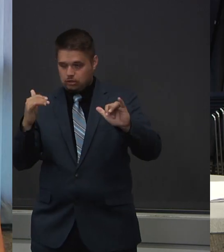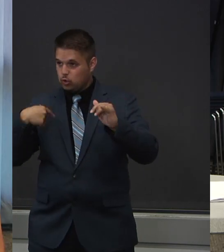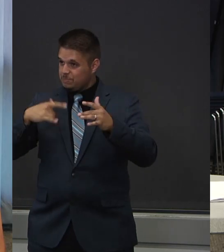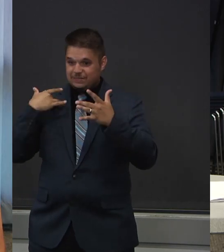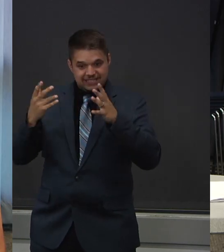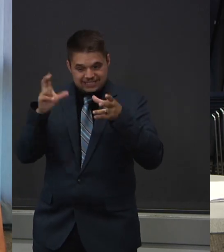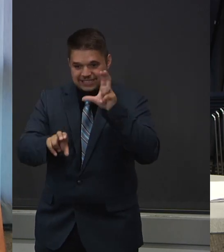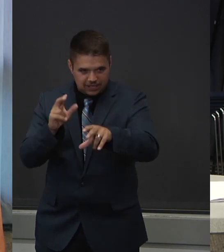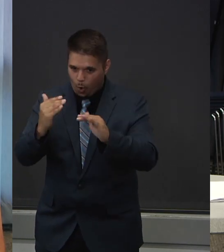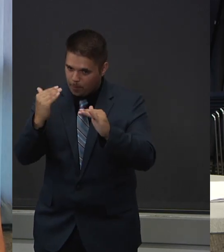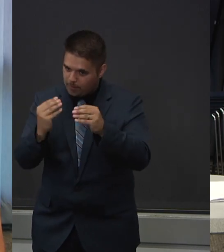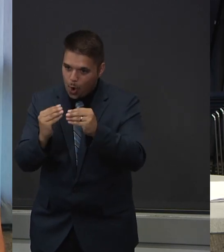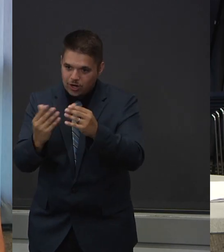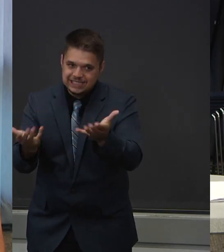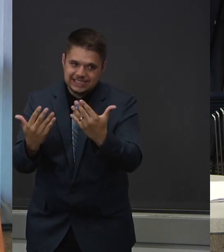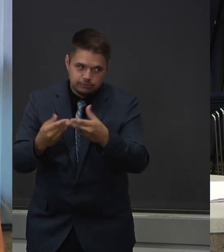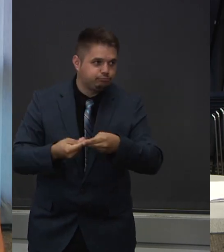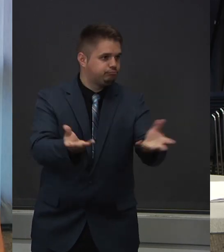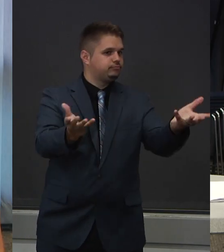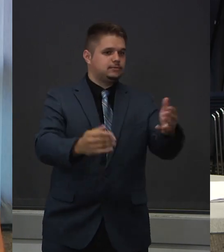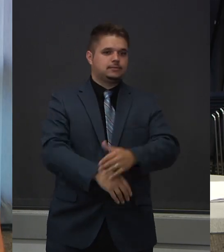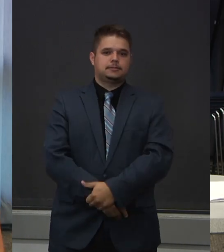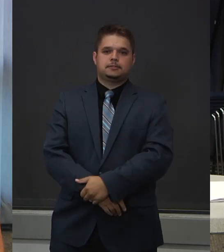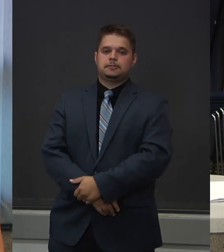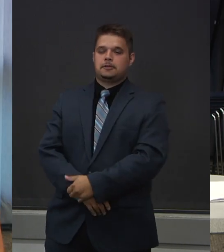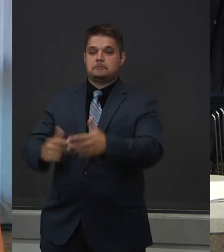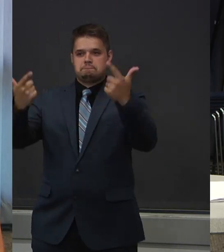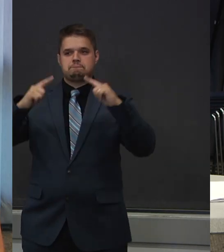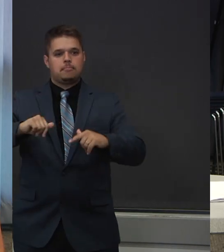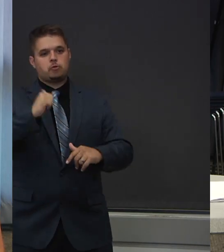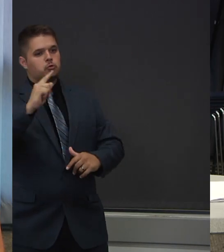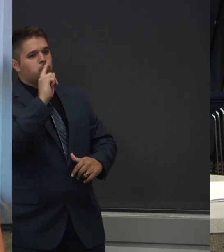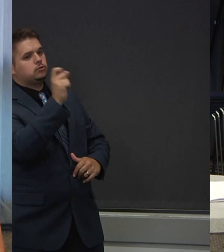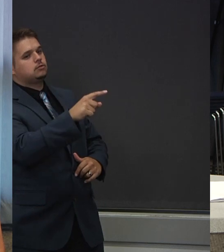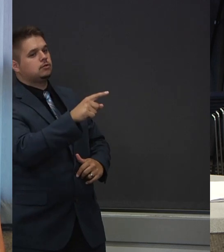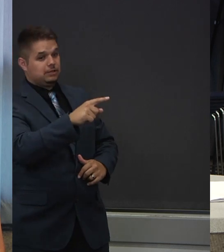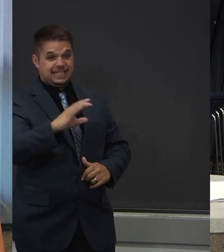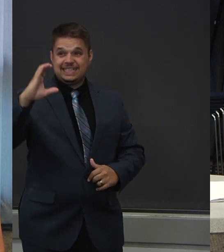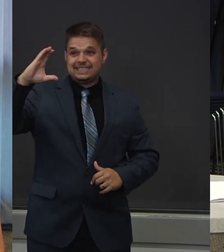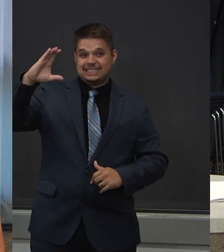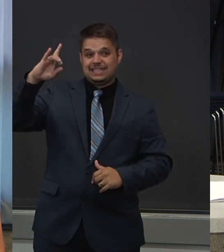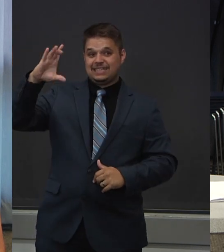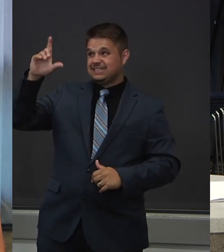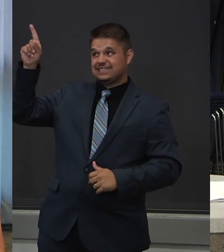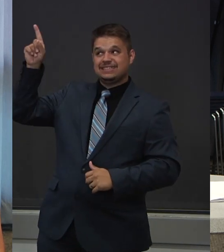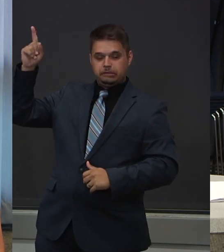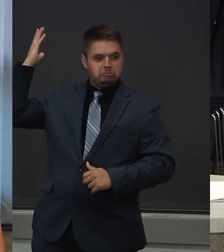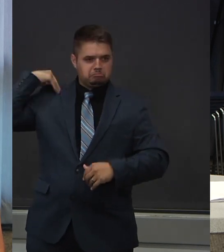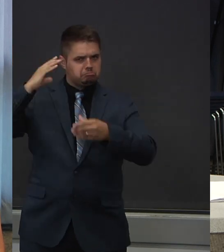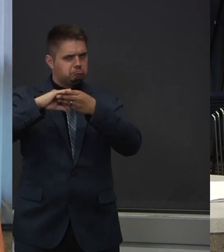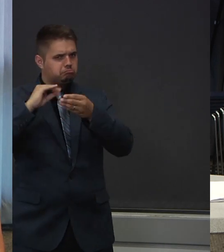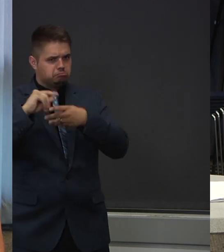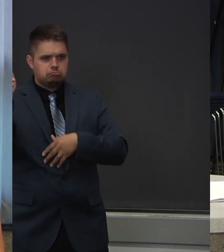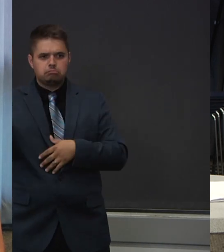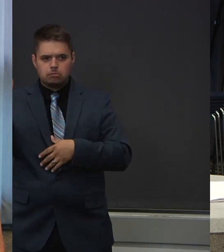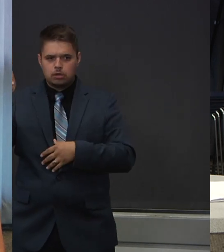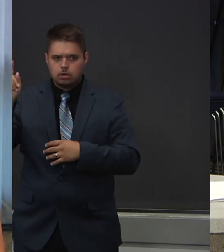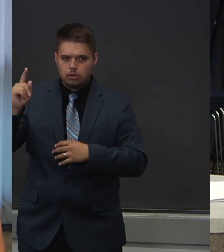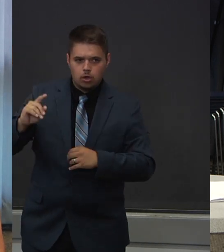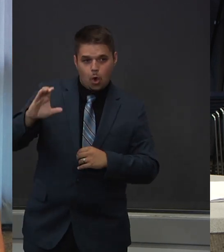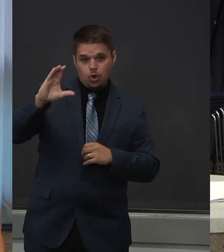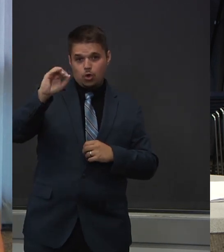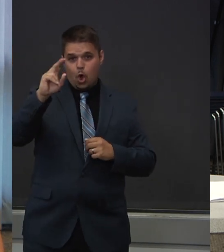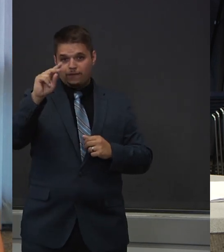Robin asks, the CDC at one point said that COVID tests cross-react with other coronaviruses.